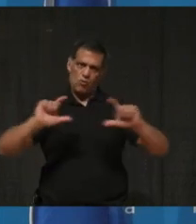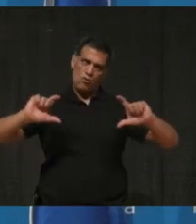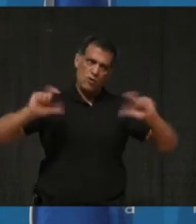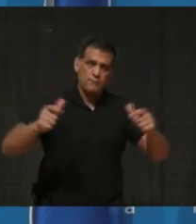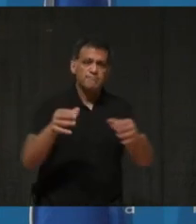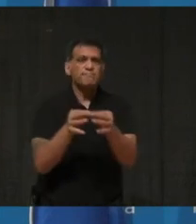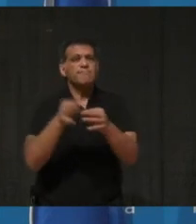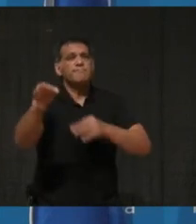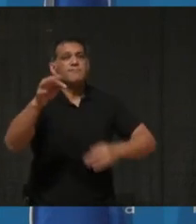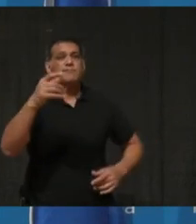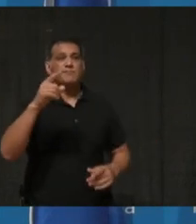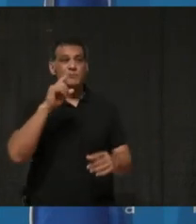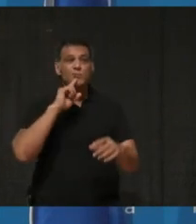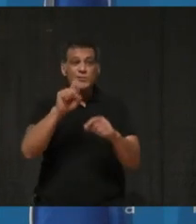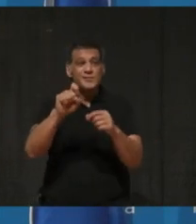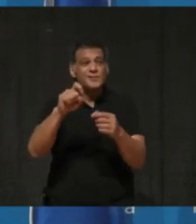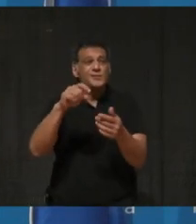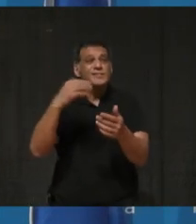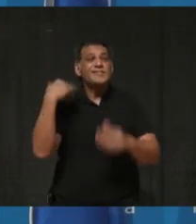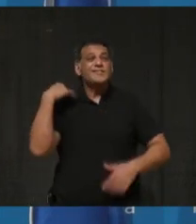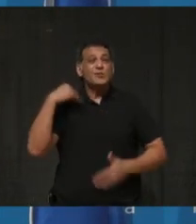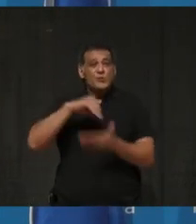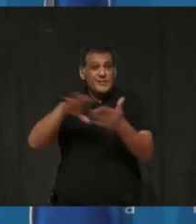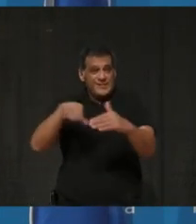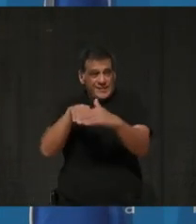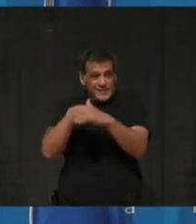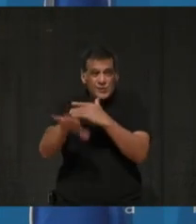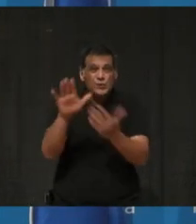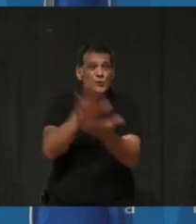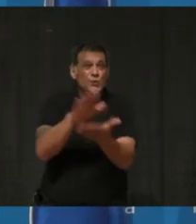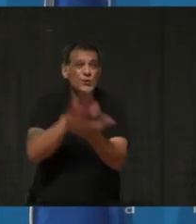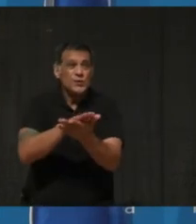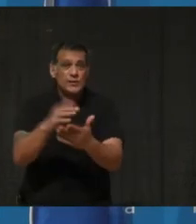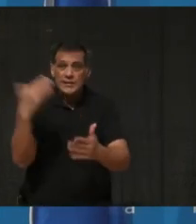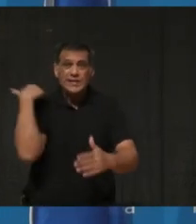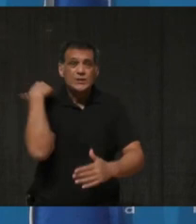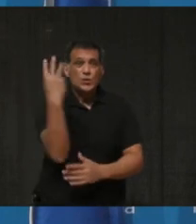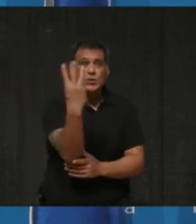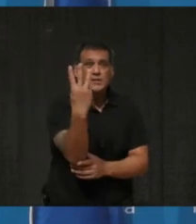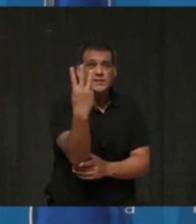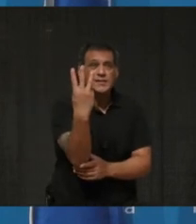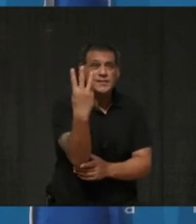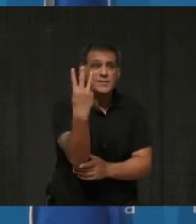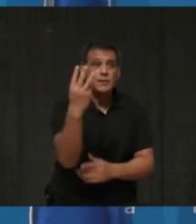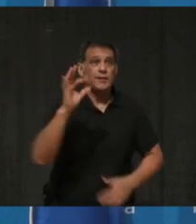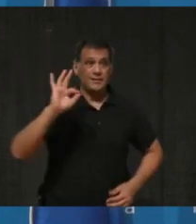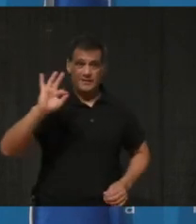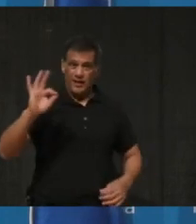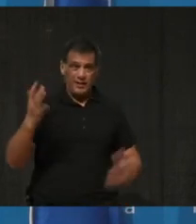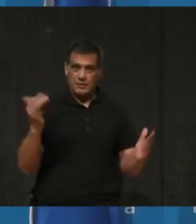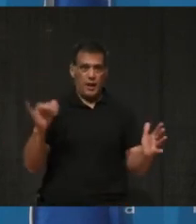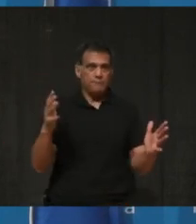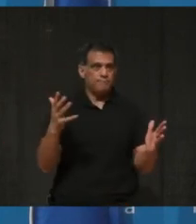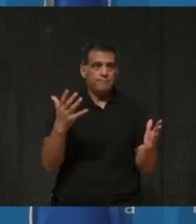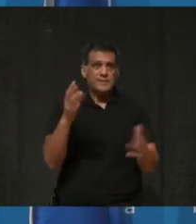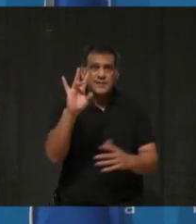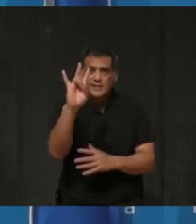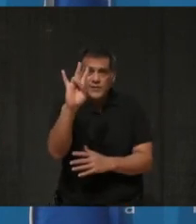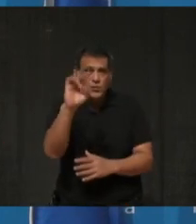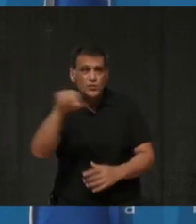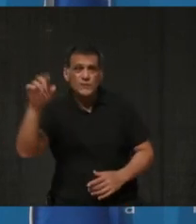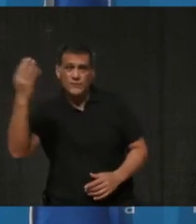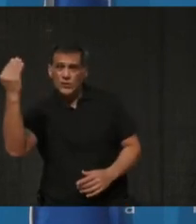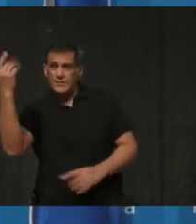in Peel just went back to in-class learning last Wednesday. And of course it takes seven to 14 days